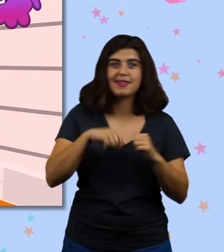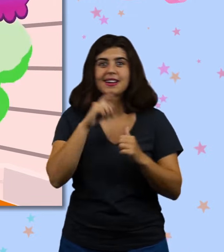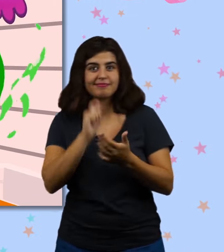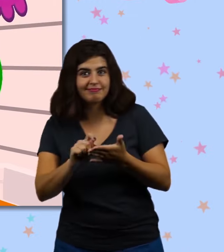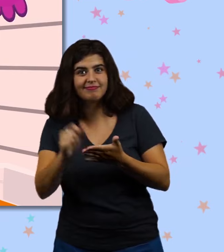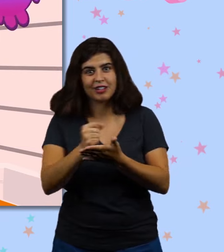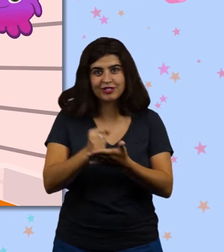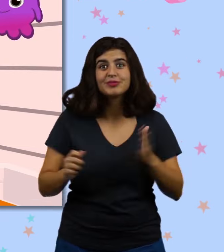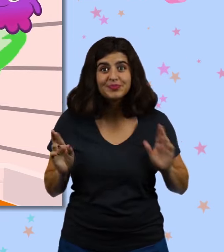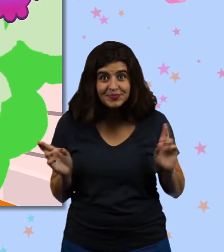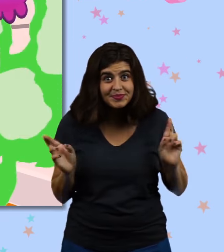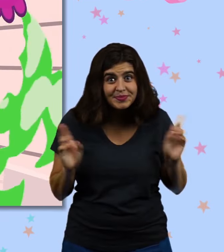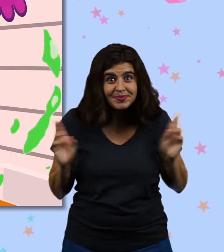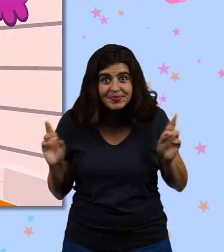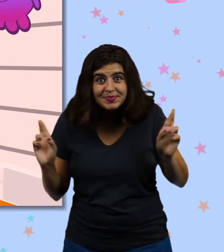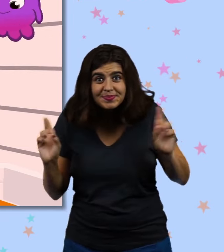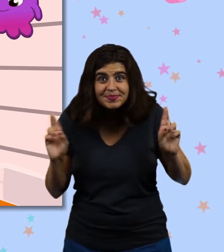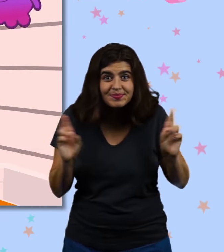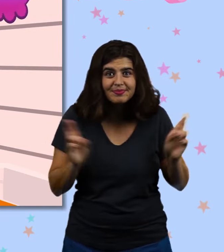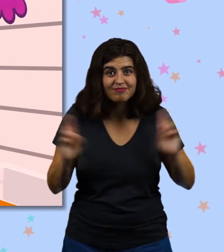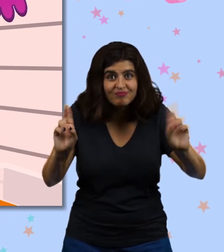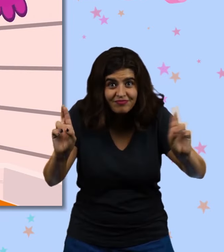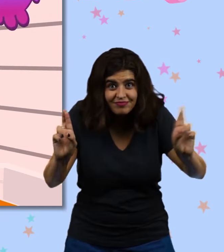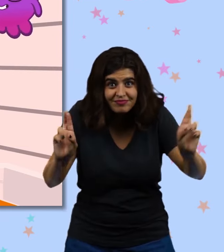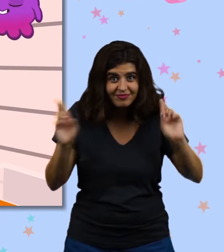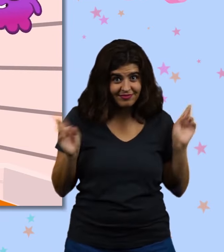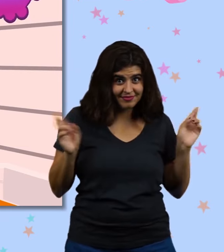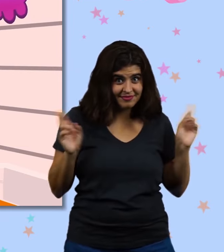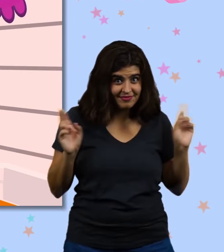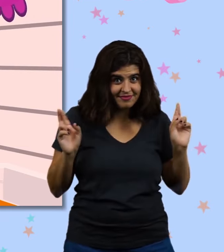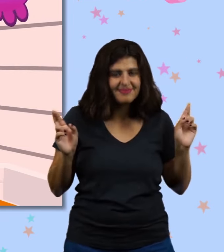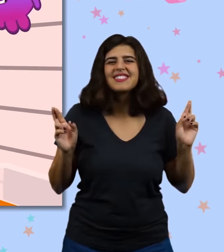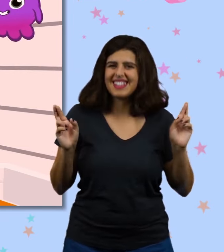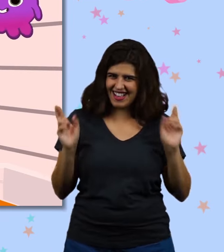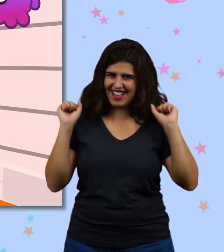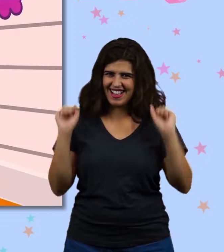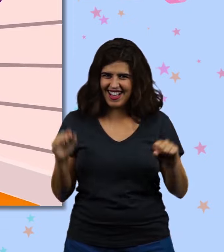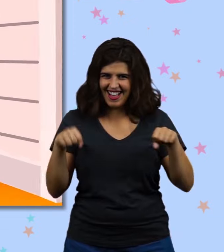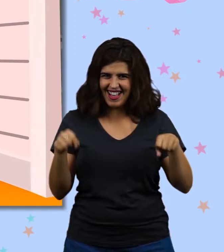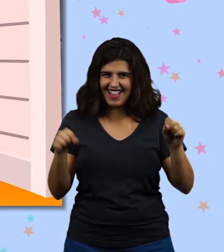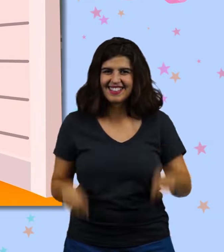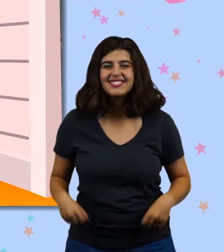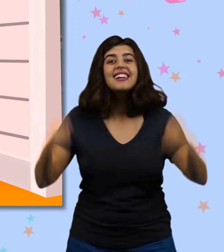and a backpack. Are you ready to look? I can't hear you. Are you ready?